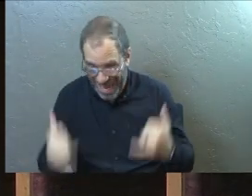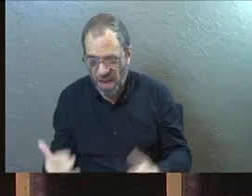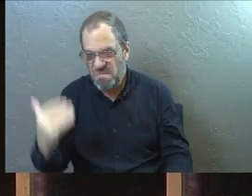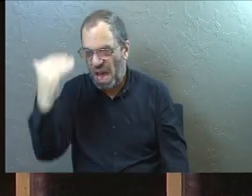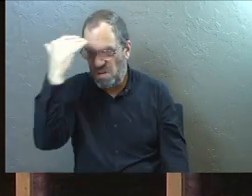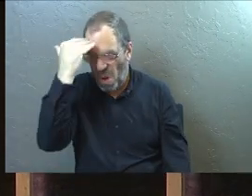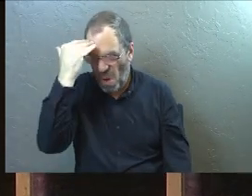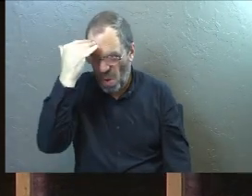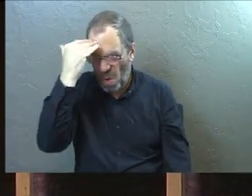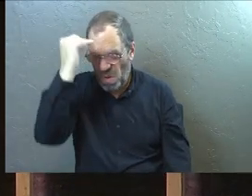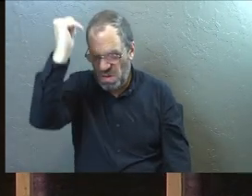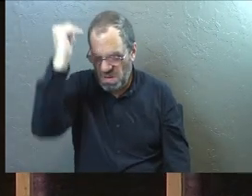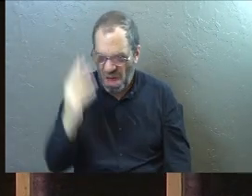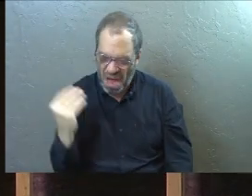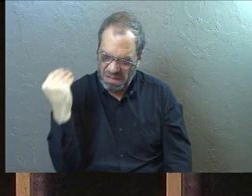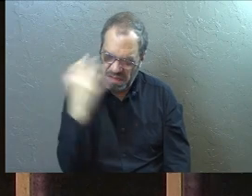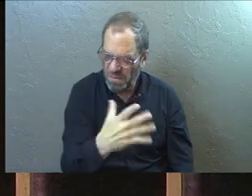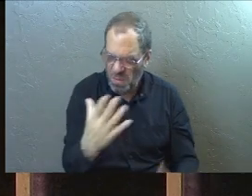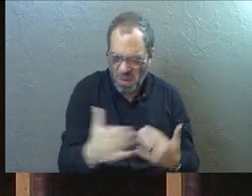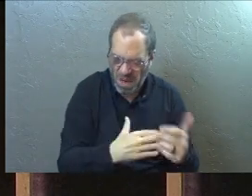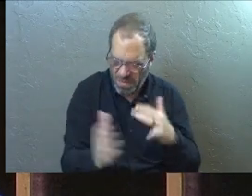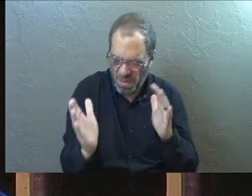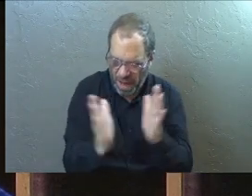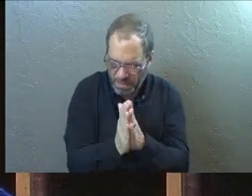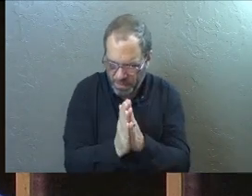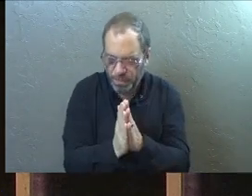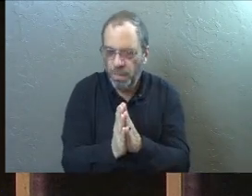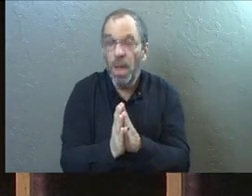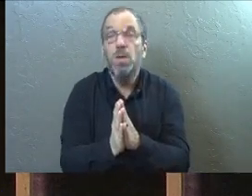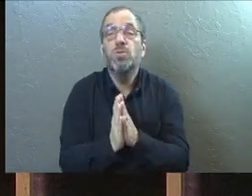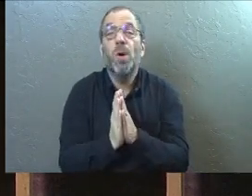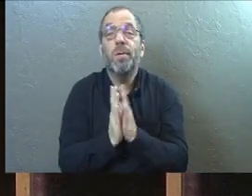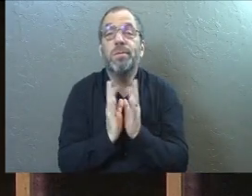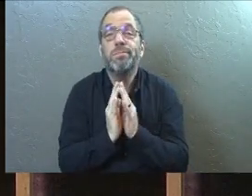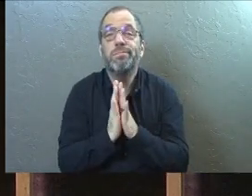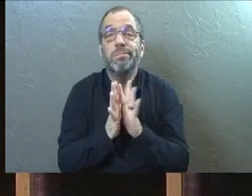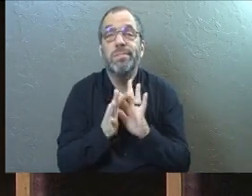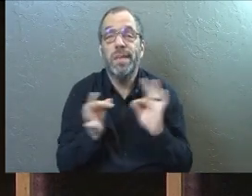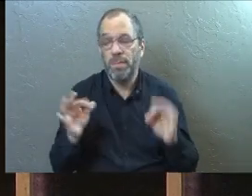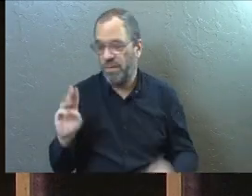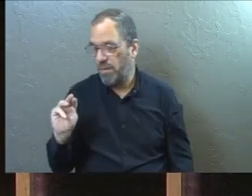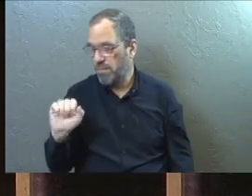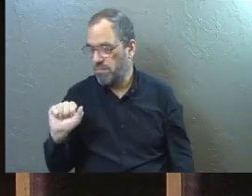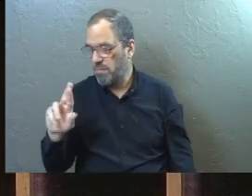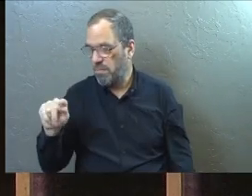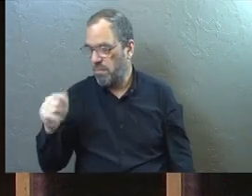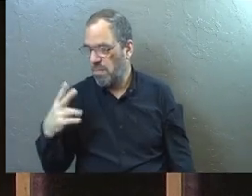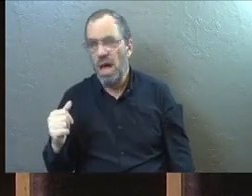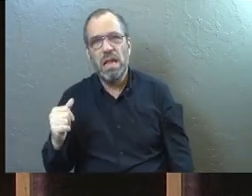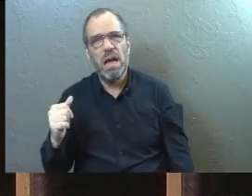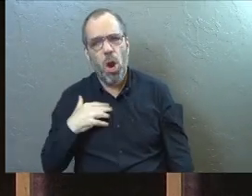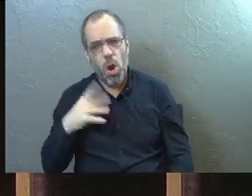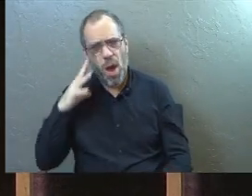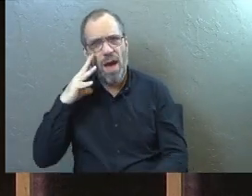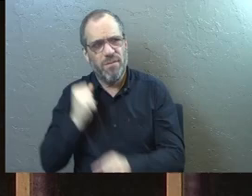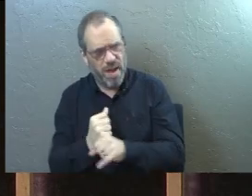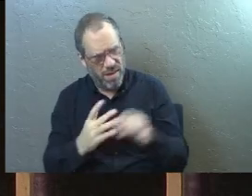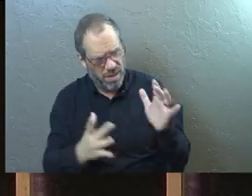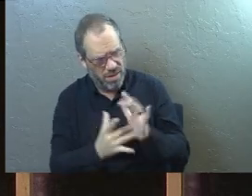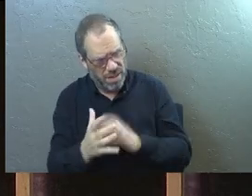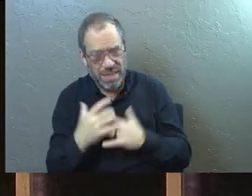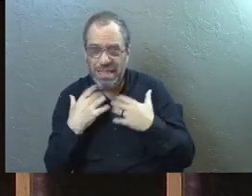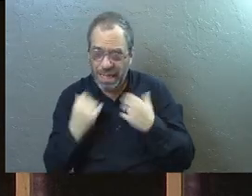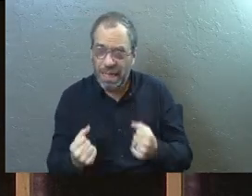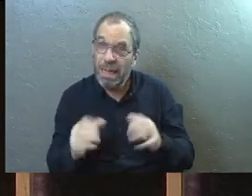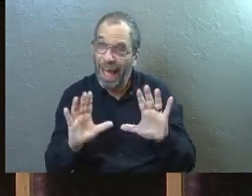now I know that God will give you whatever you ask. It's a very interesting statement from Martha. She's expressing faith in Jesus's